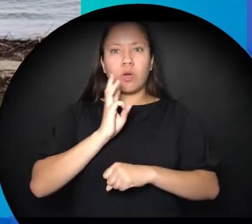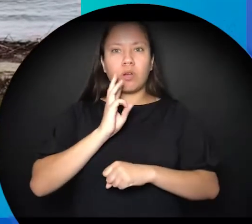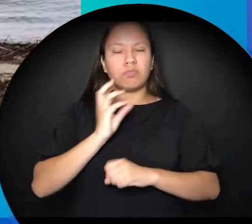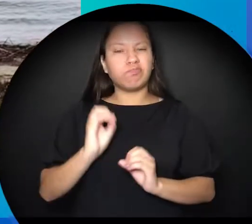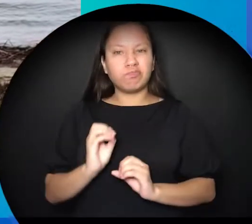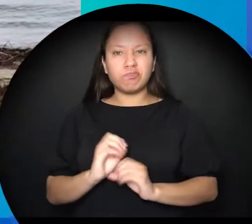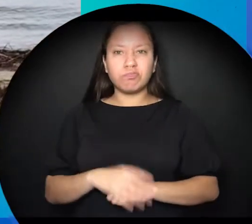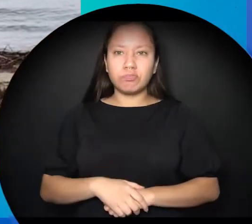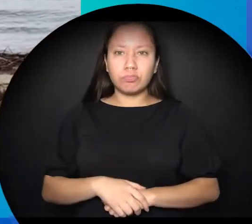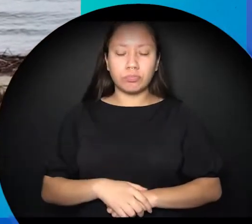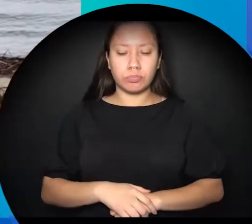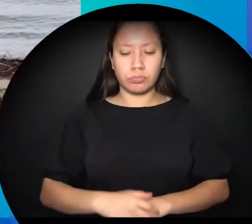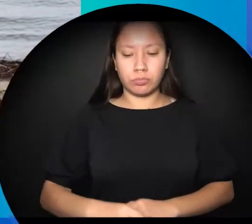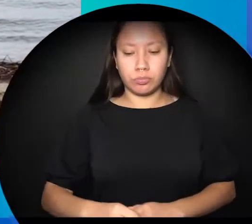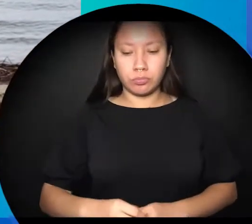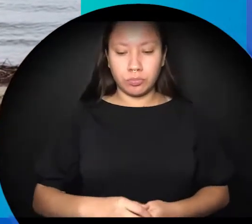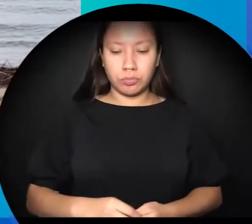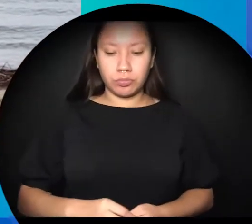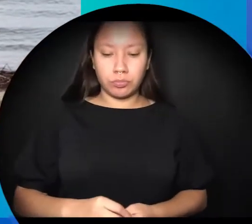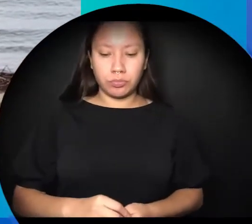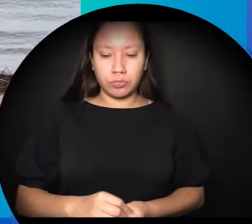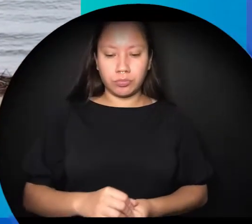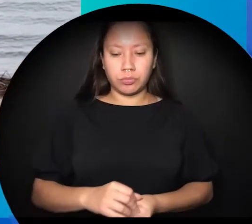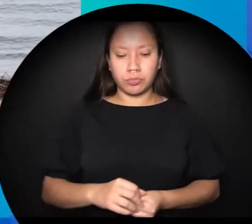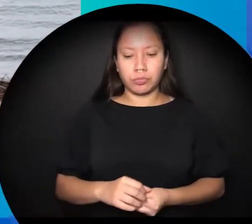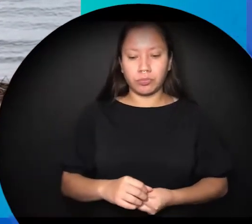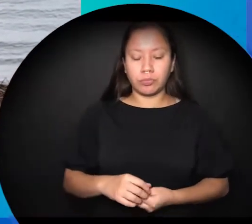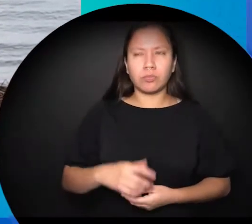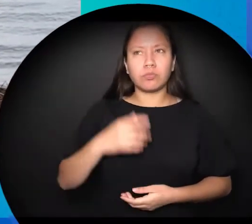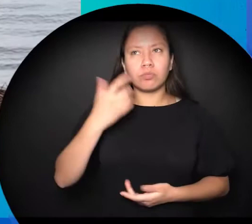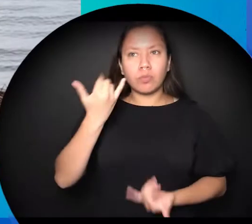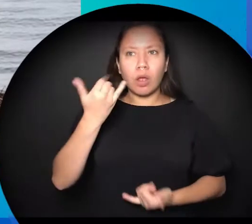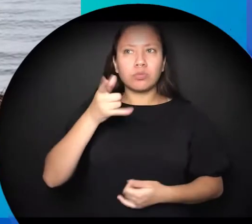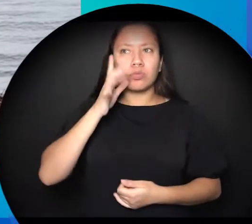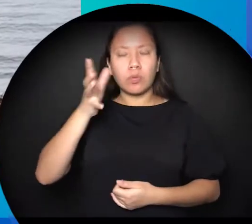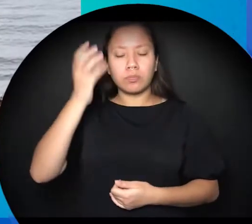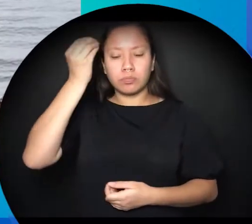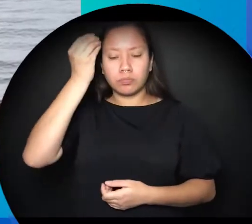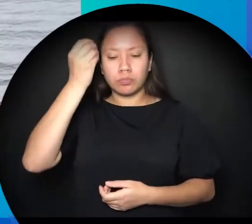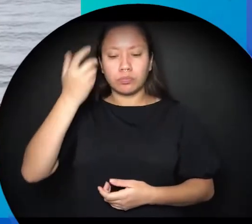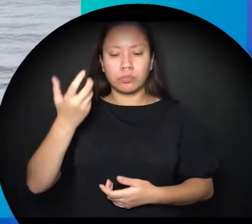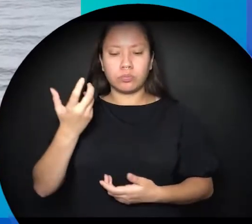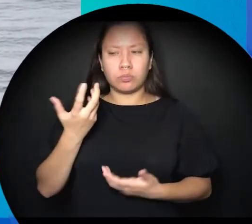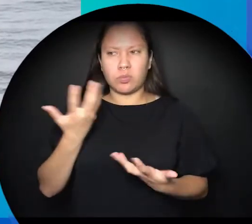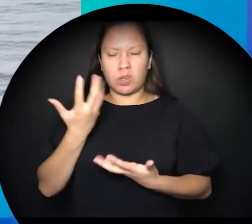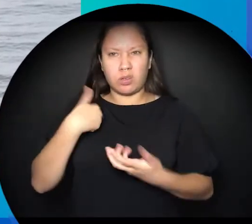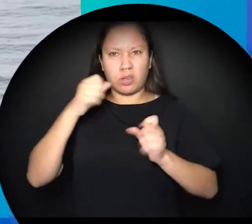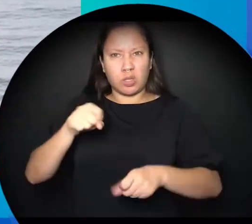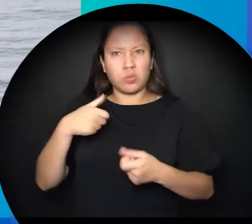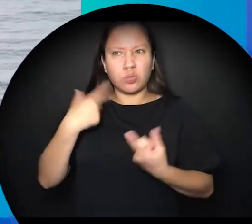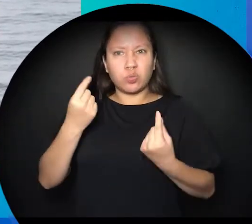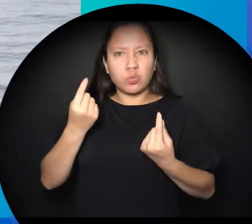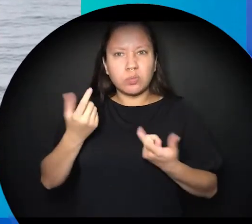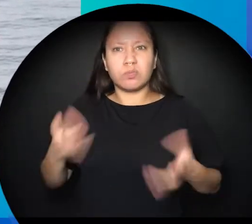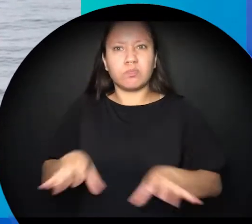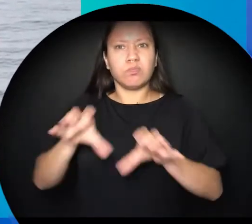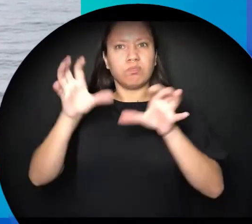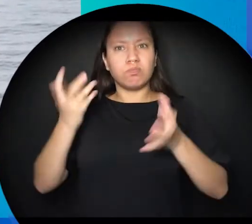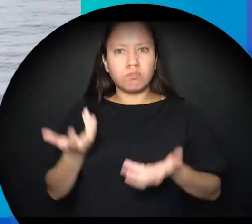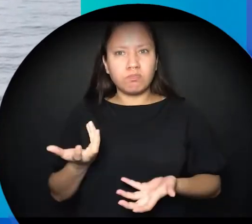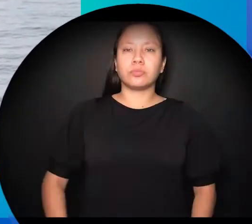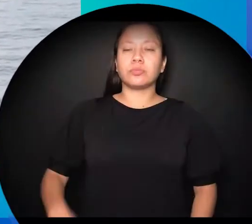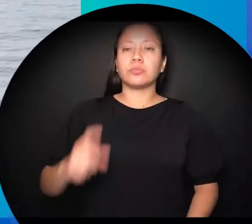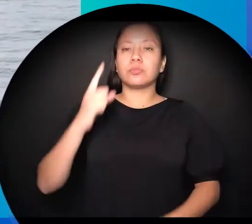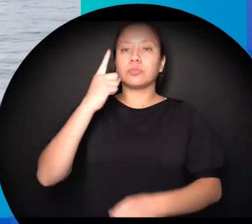as soon as she woke up Nukomis shared the dream with all the people she had met during her walks word spread fast